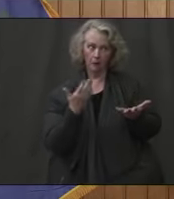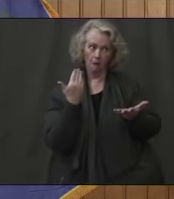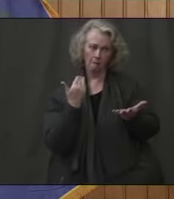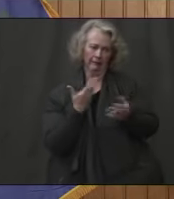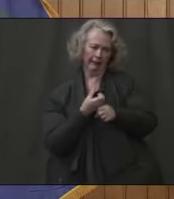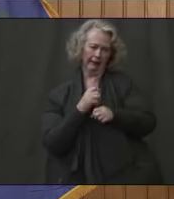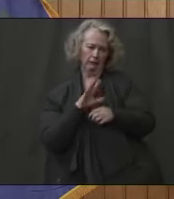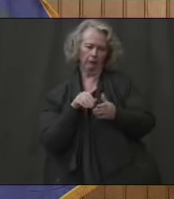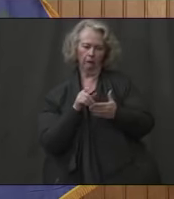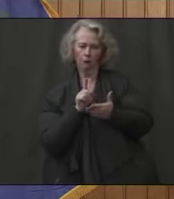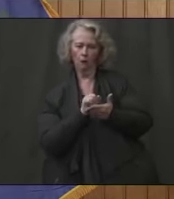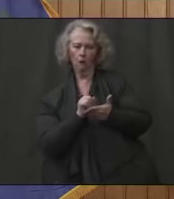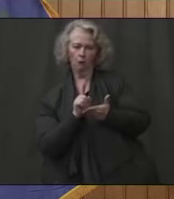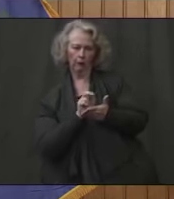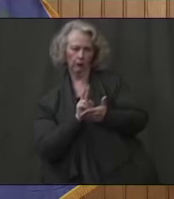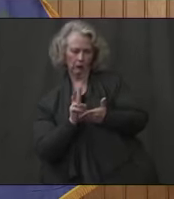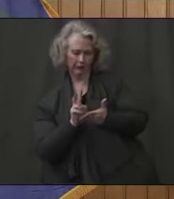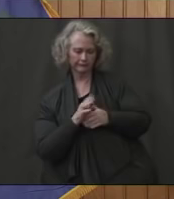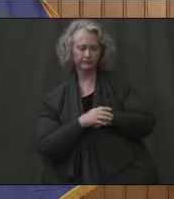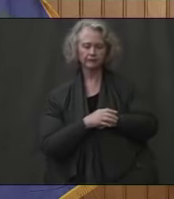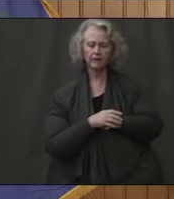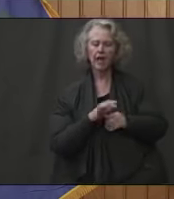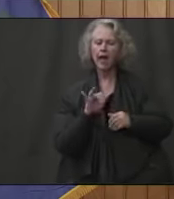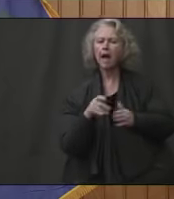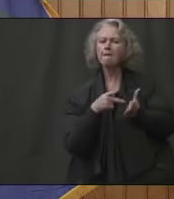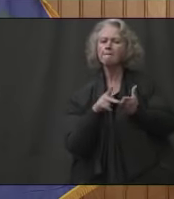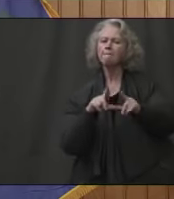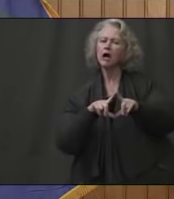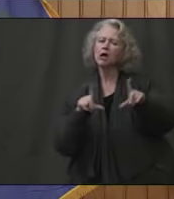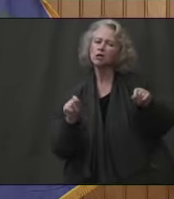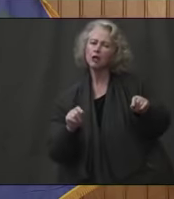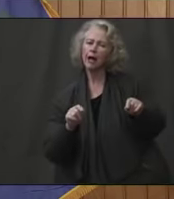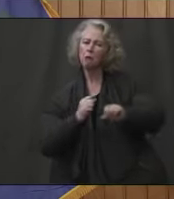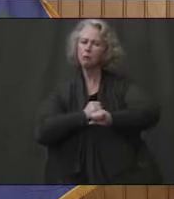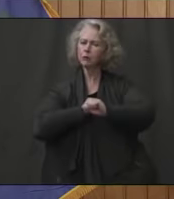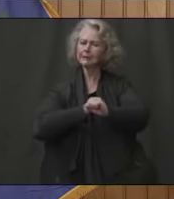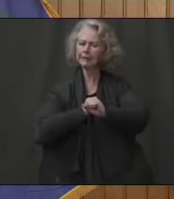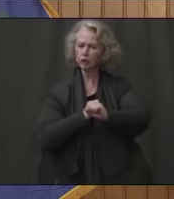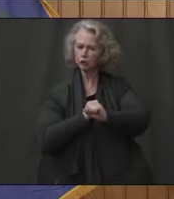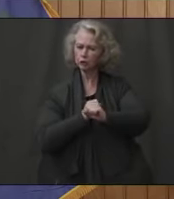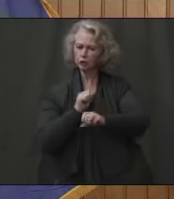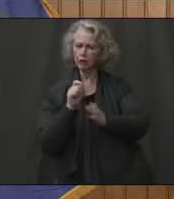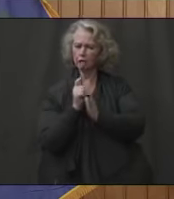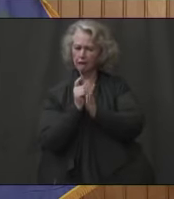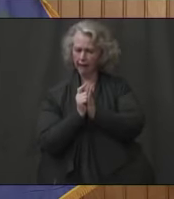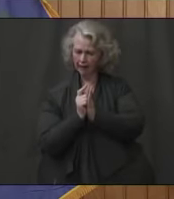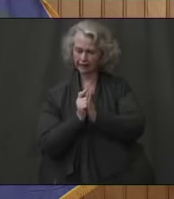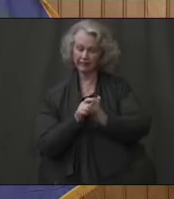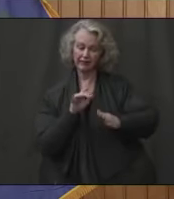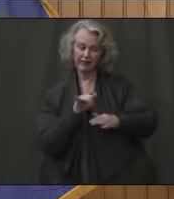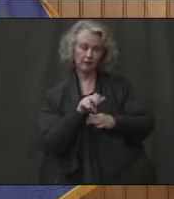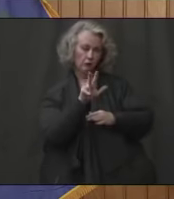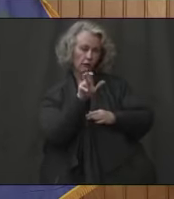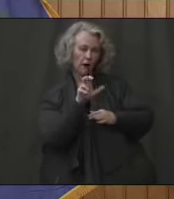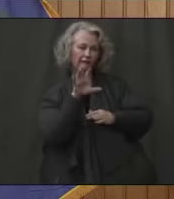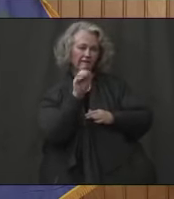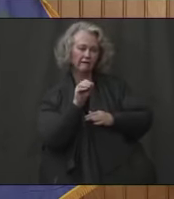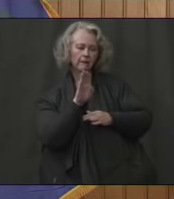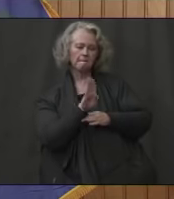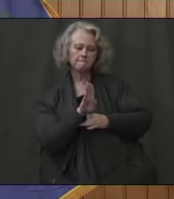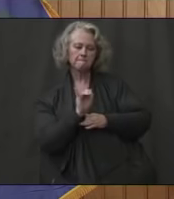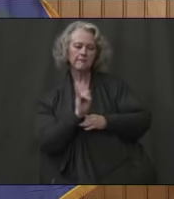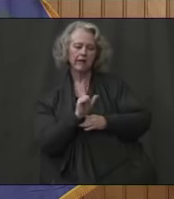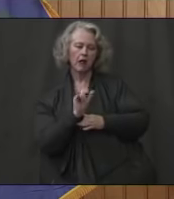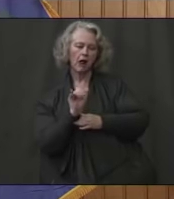The Paycheck Protection Act. I mean, this is really important. This is $350 billion. You know, this,